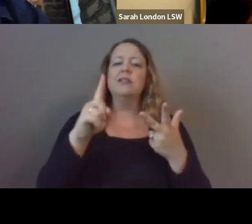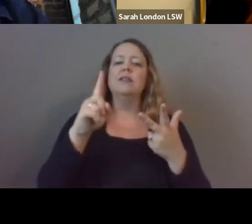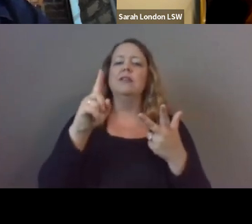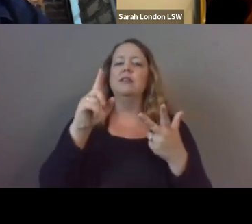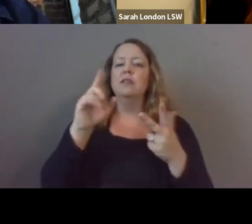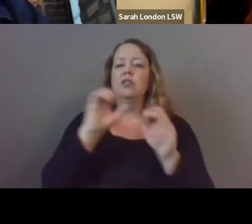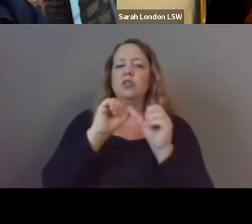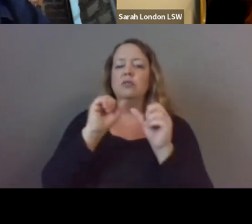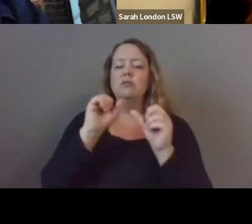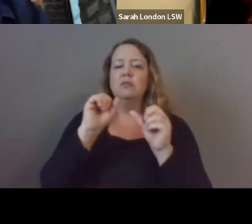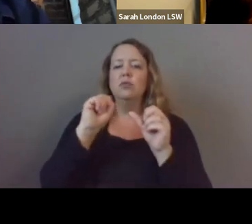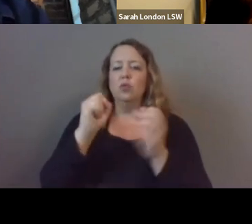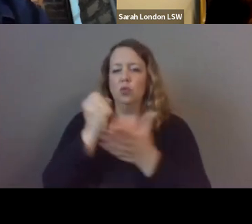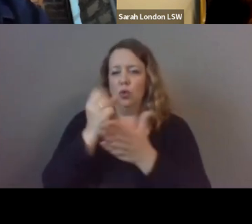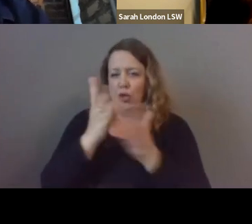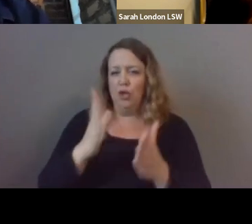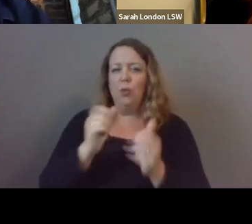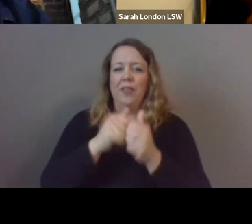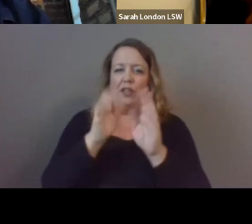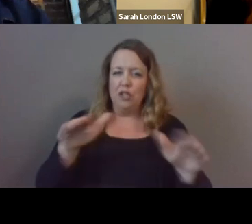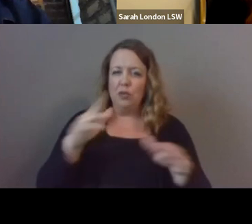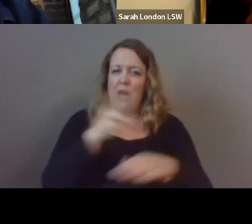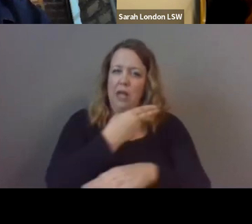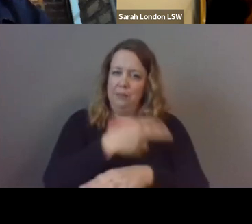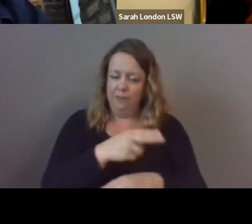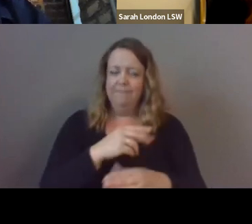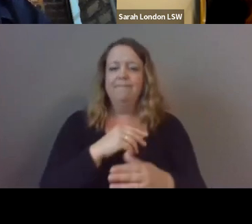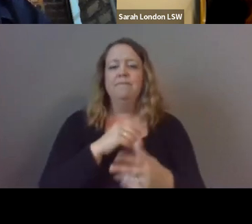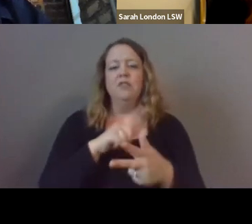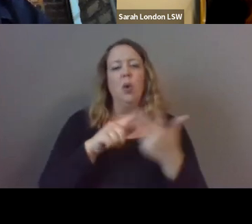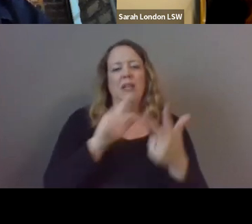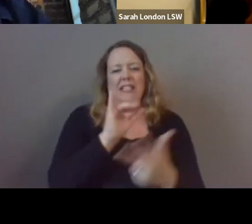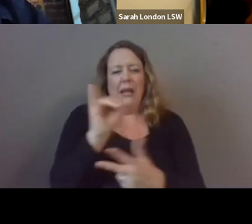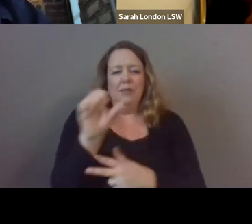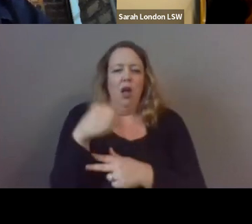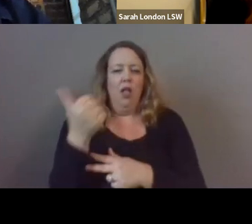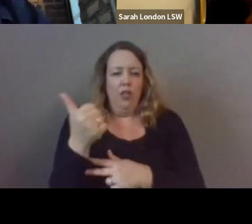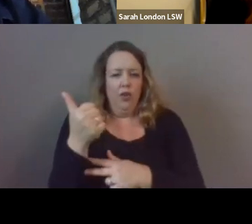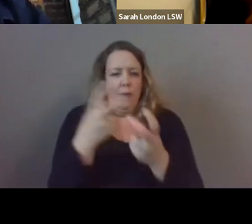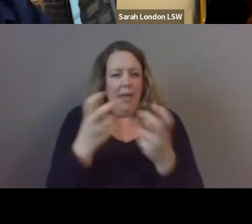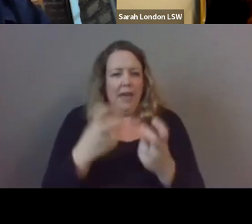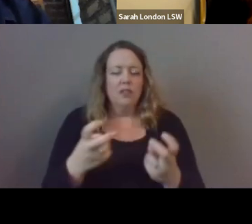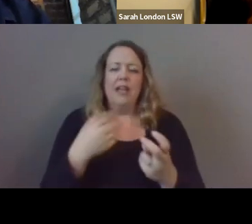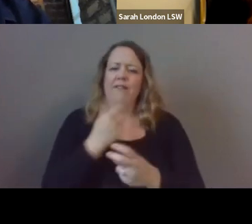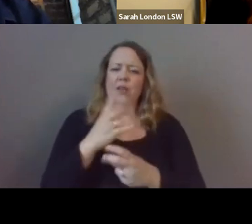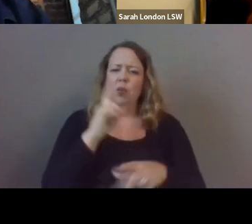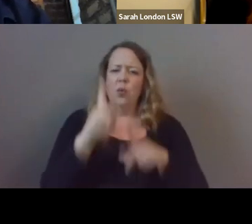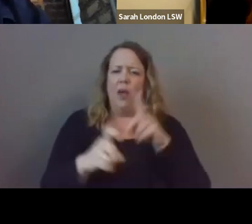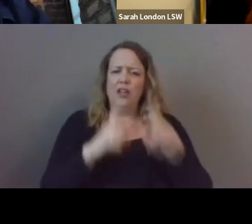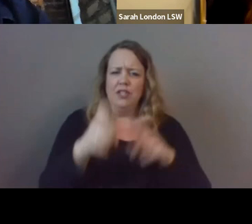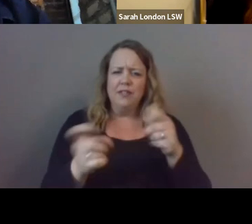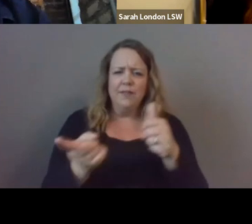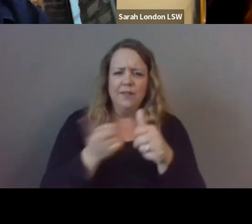hospital of pittsburgh um similar to our previous panels i'm to go ahead and hop in with some questions uh the first one's going to be